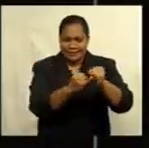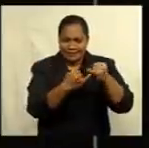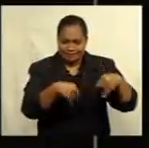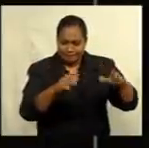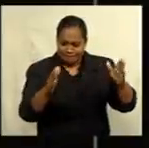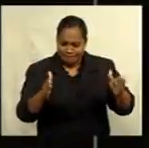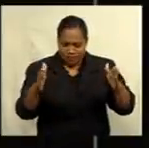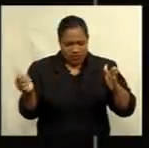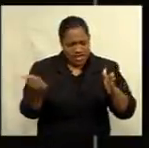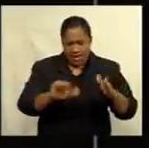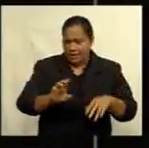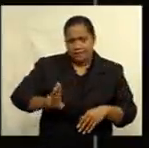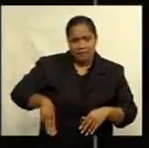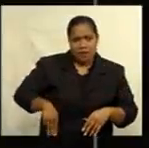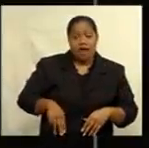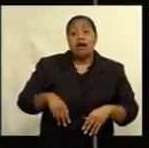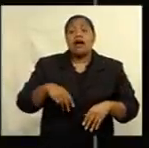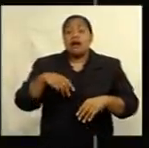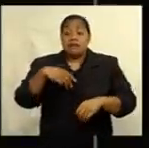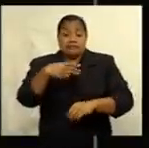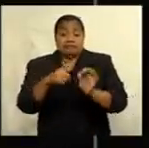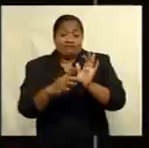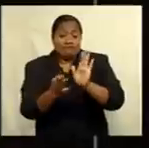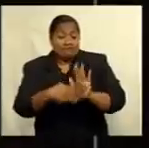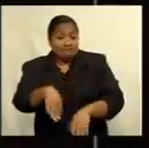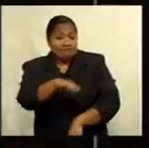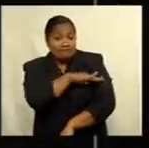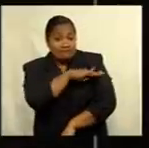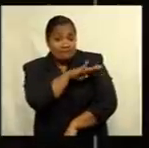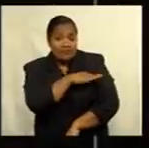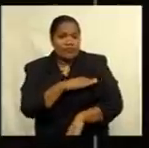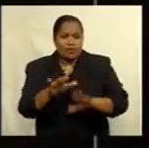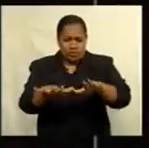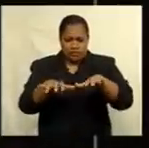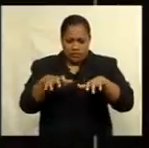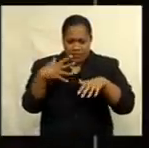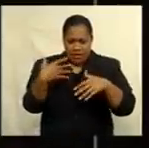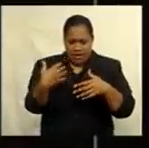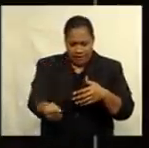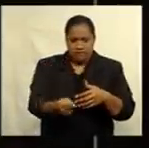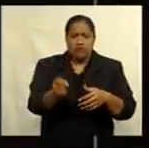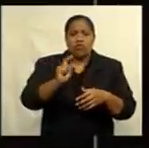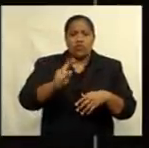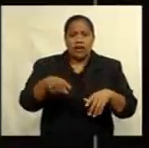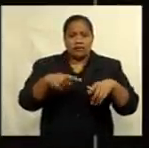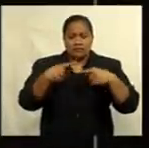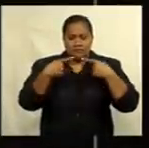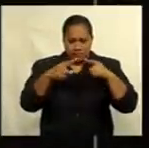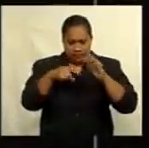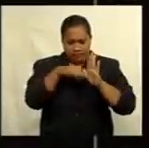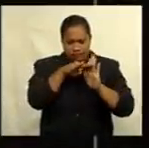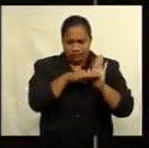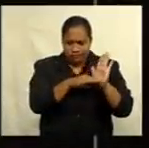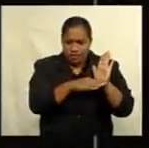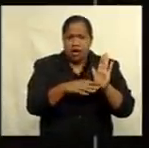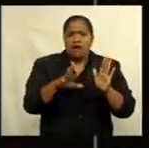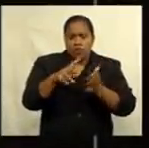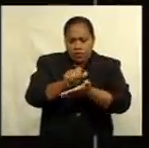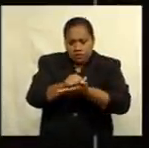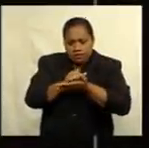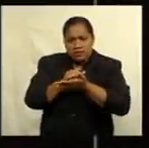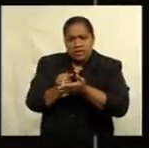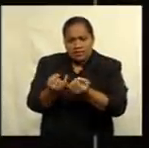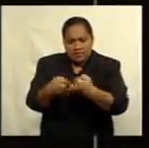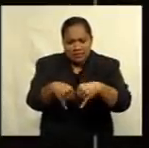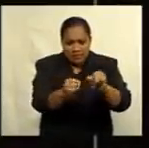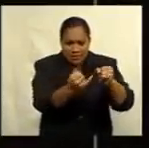Led by Prime Minister Voreng Mbaini Morama, the forum has endorsed a declaration on preserving maritime zones in the face of climate change